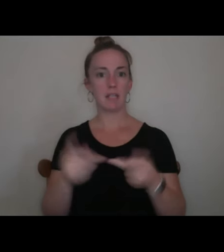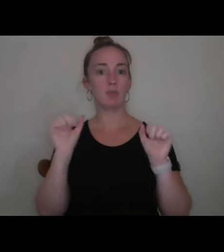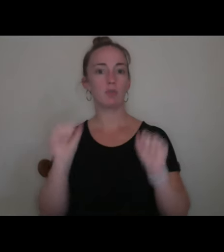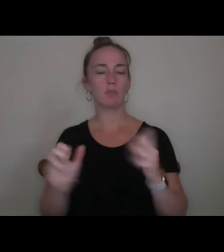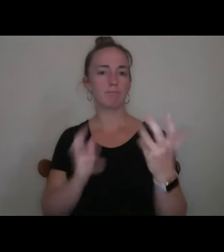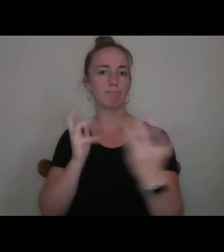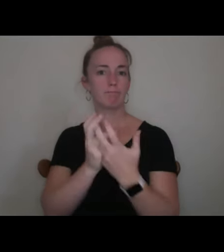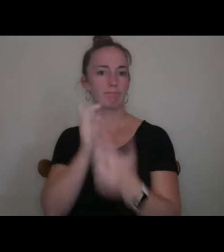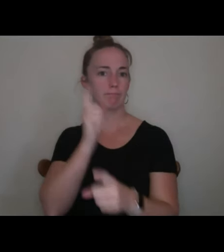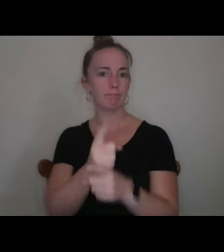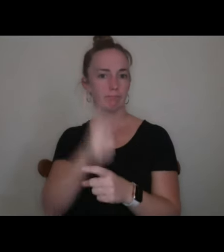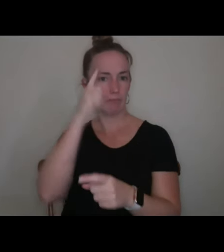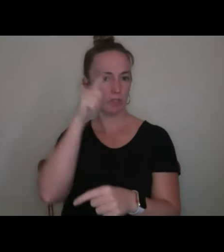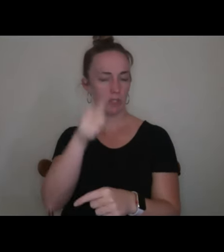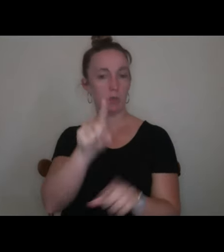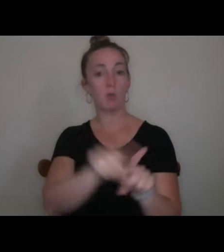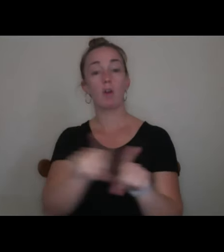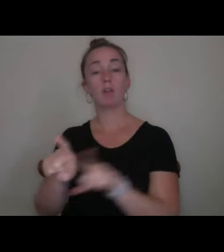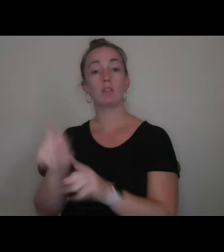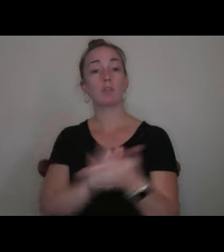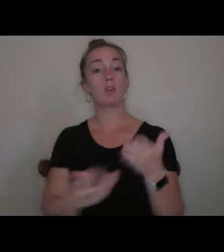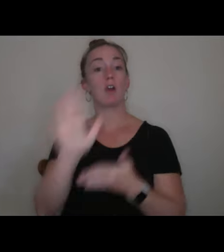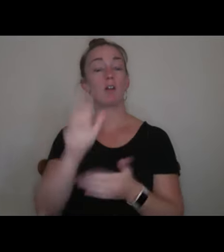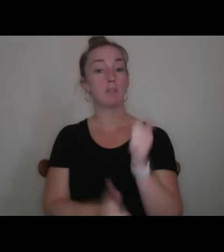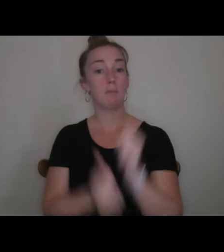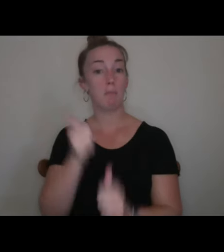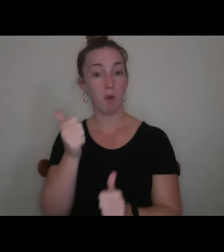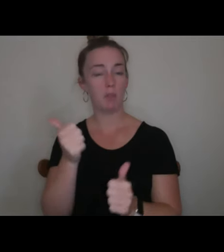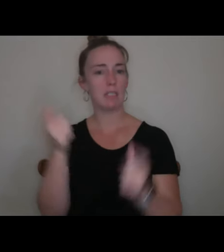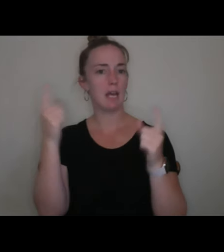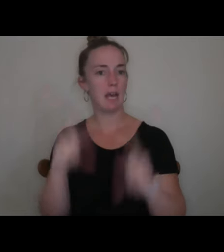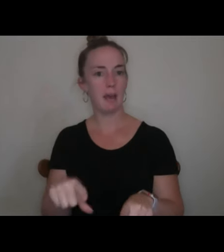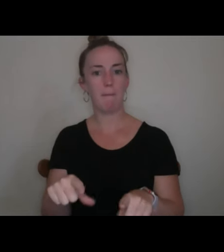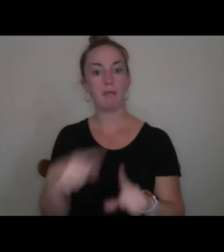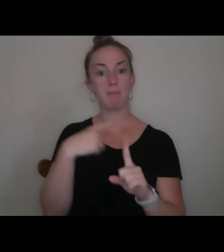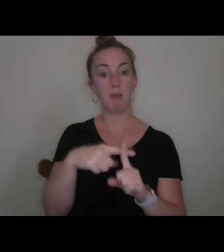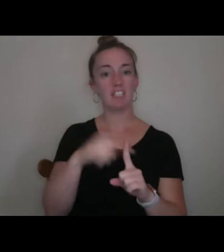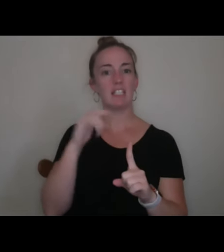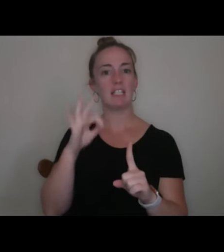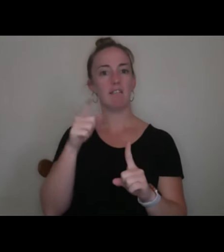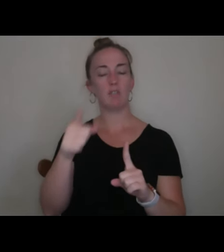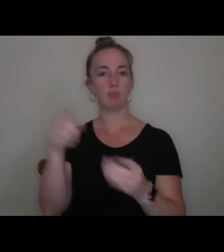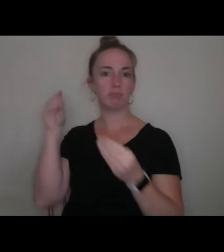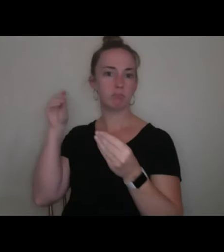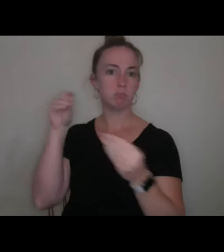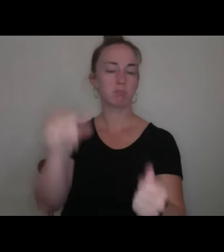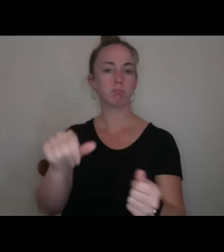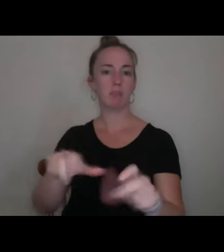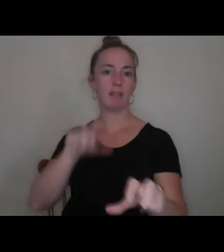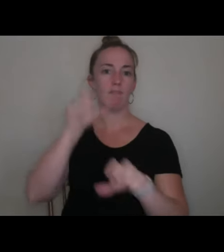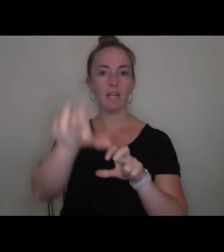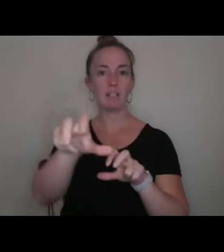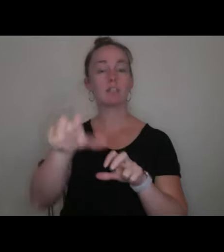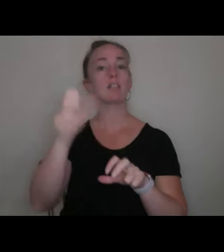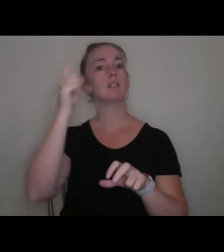Also, college is mostly what you make of it and put into it. So know that there's not a single